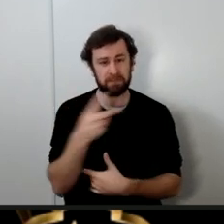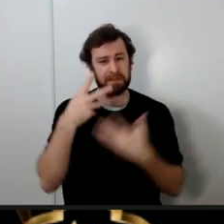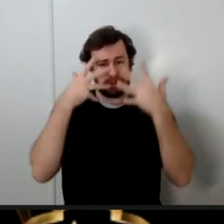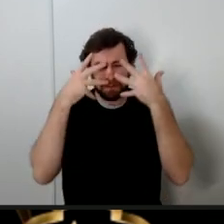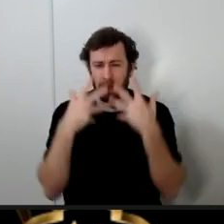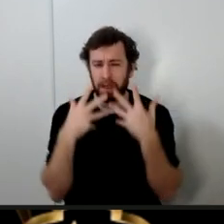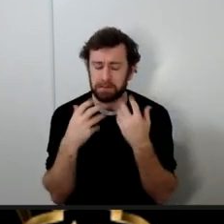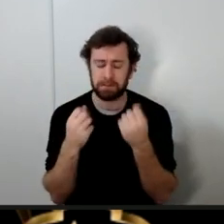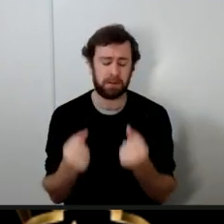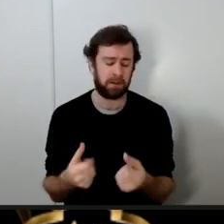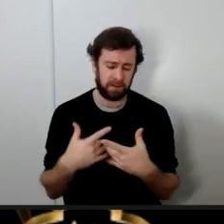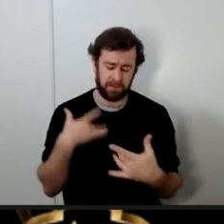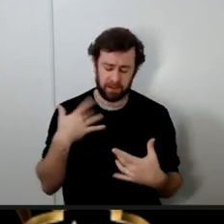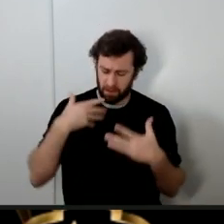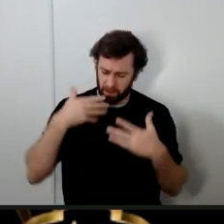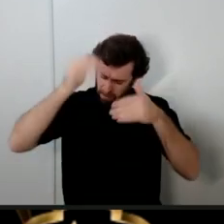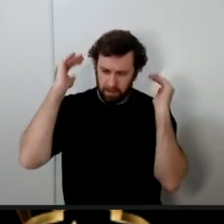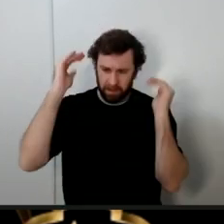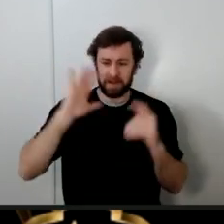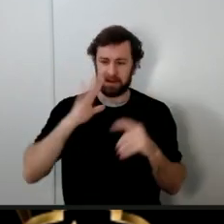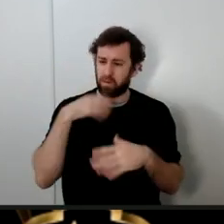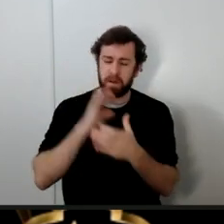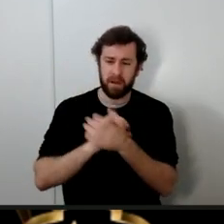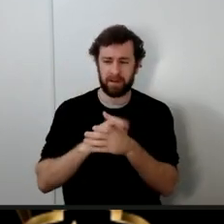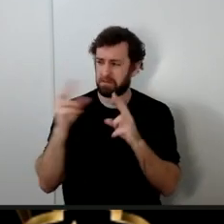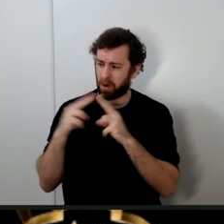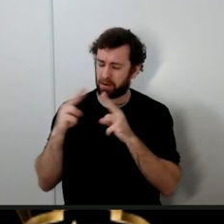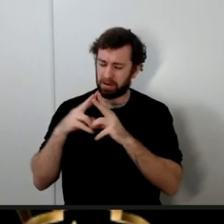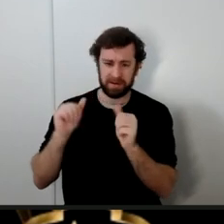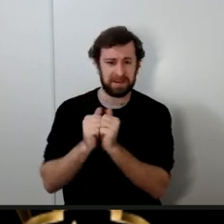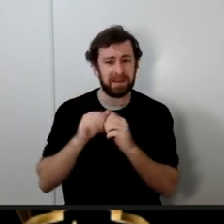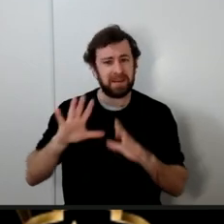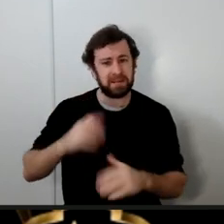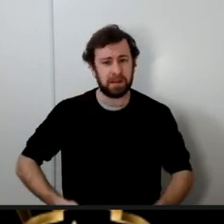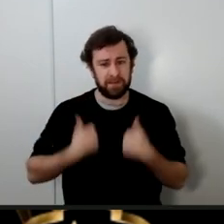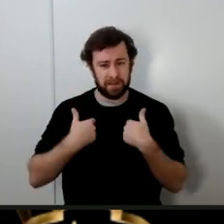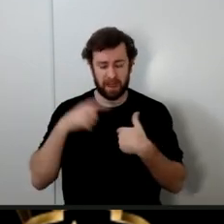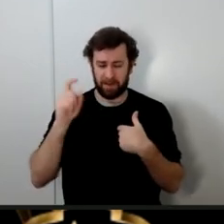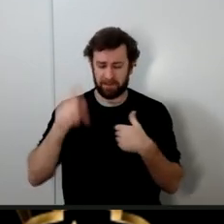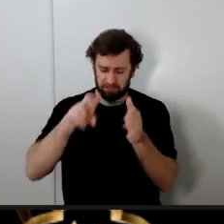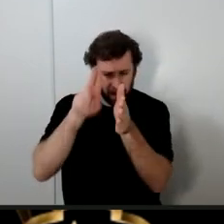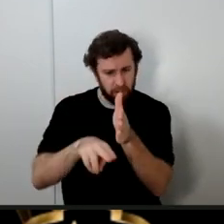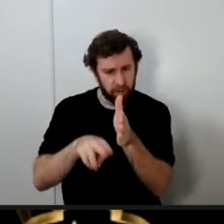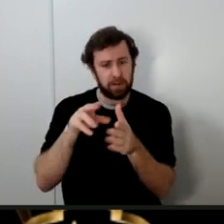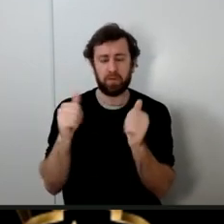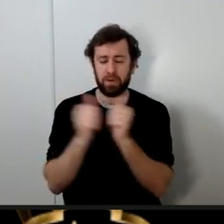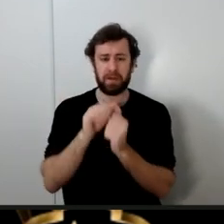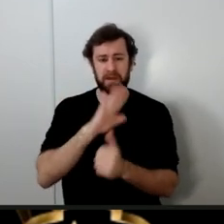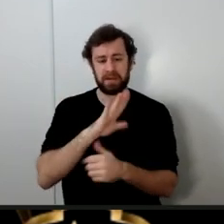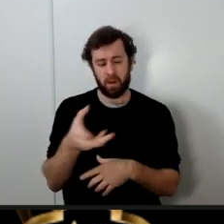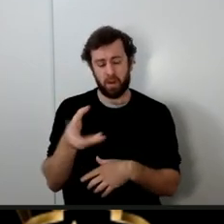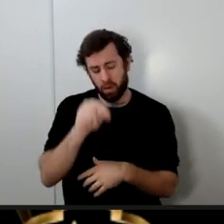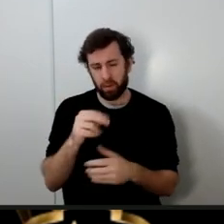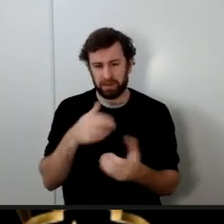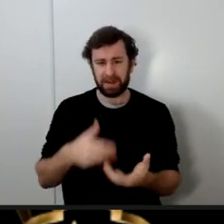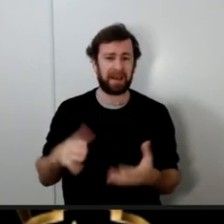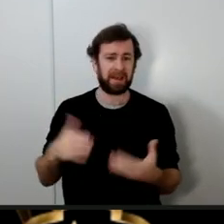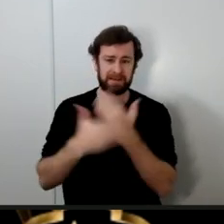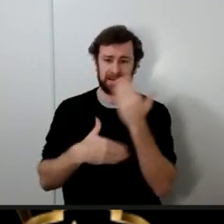is his beloved wife his beloved partner in life and he has to bury her with his own bare hands